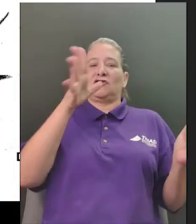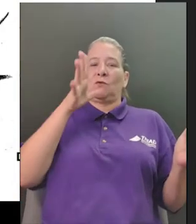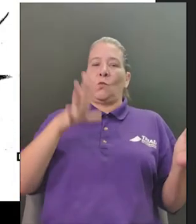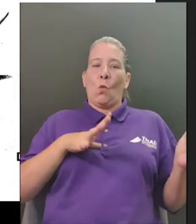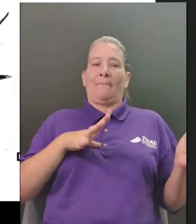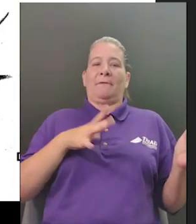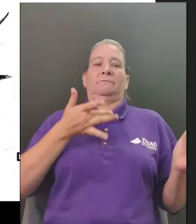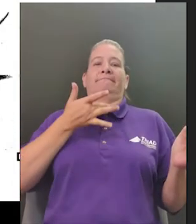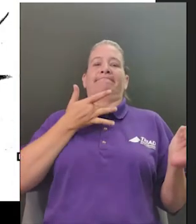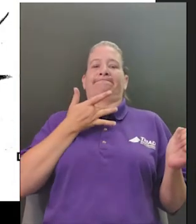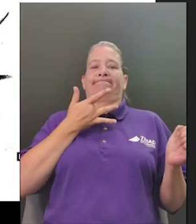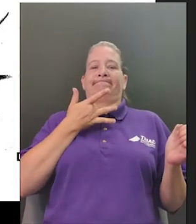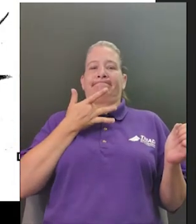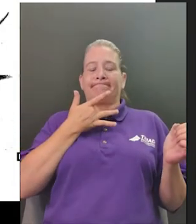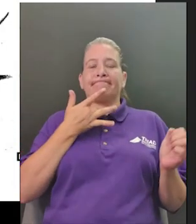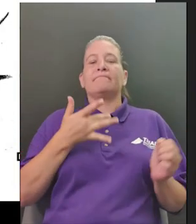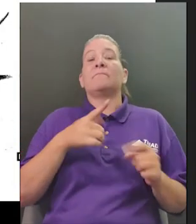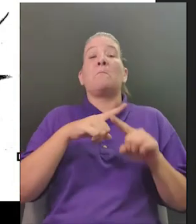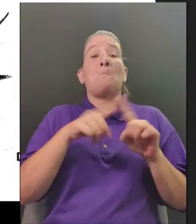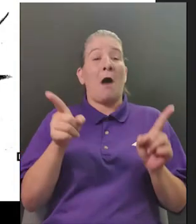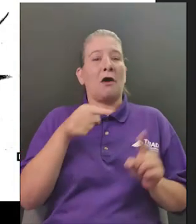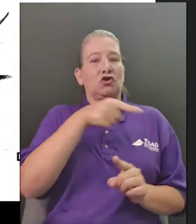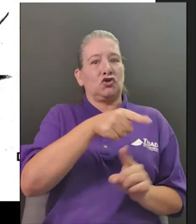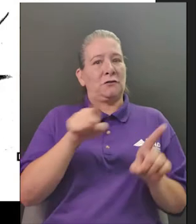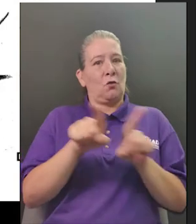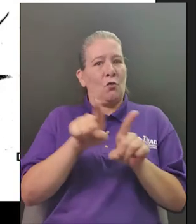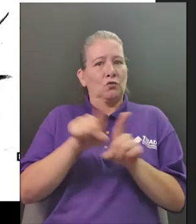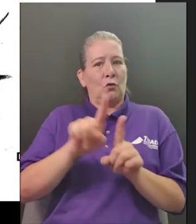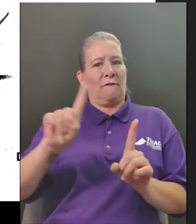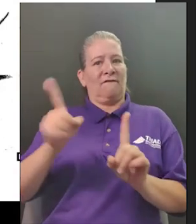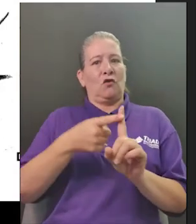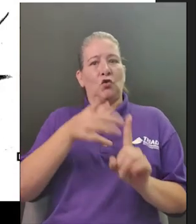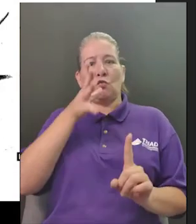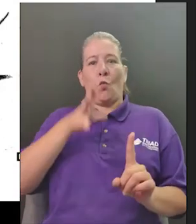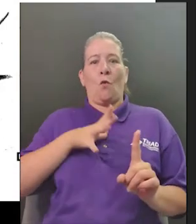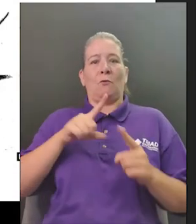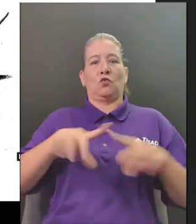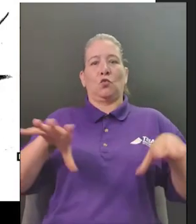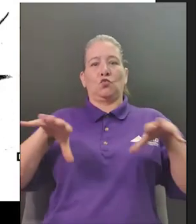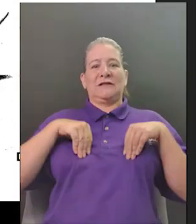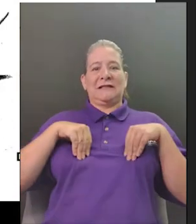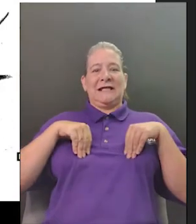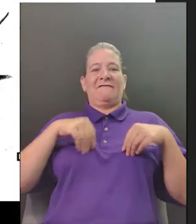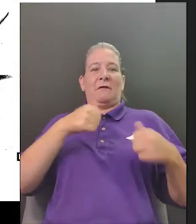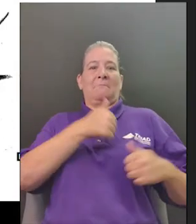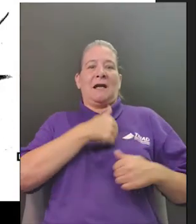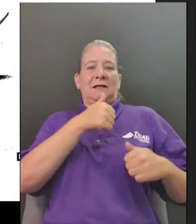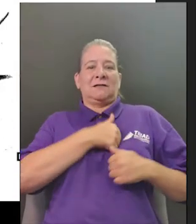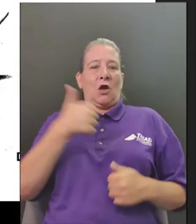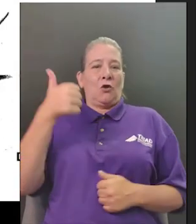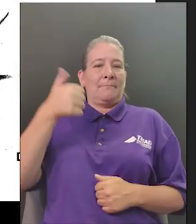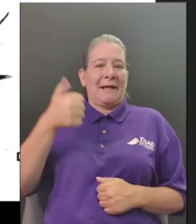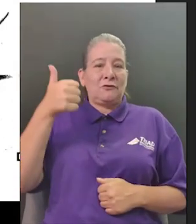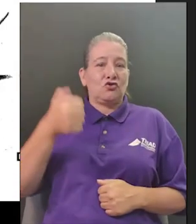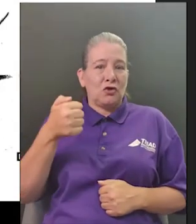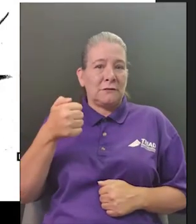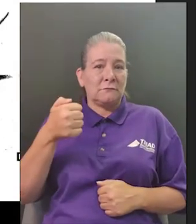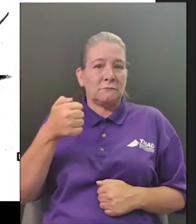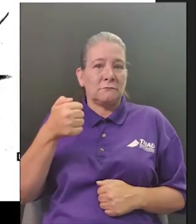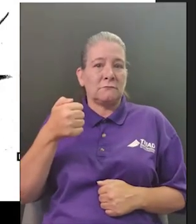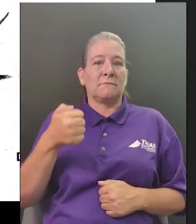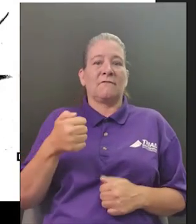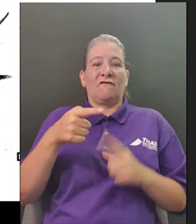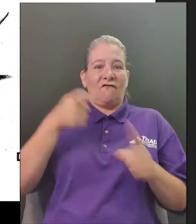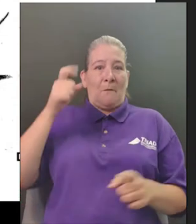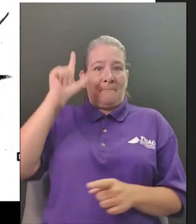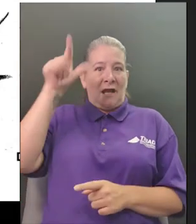then she was identified as being a woman and she was sent um home but she is actually